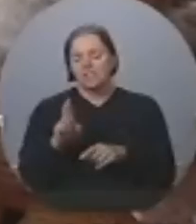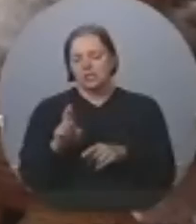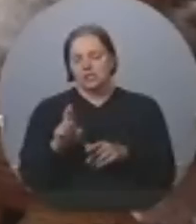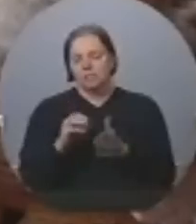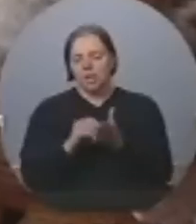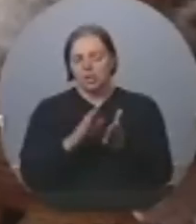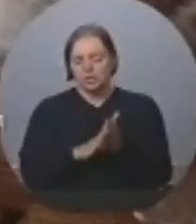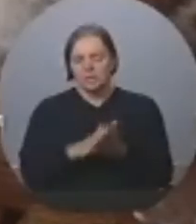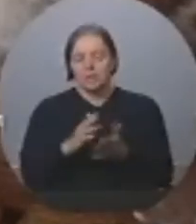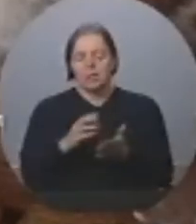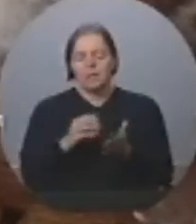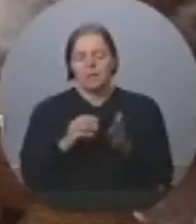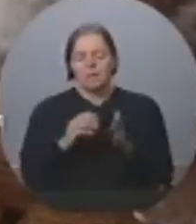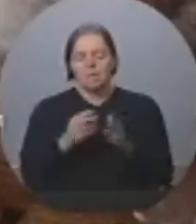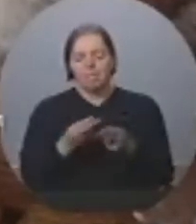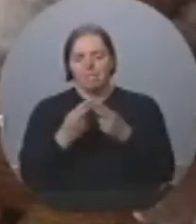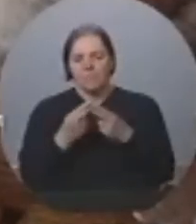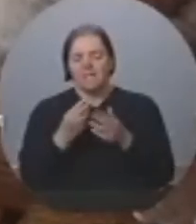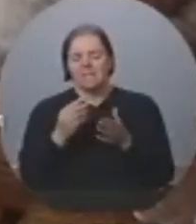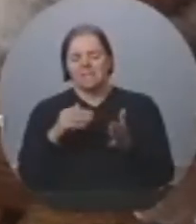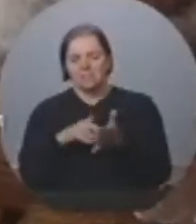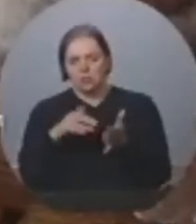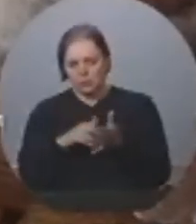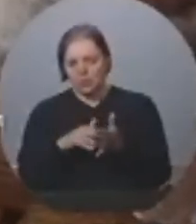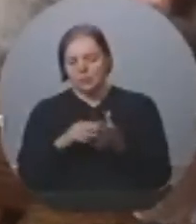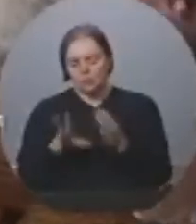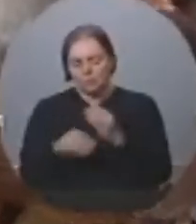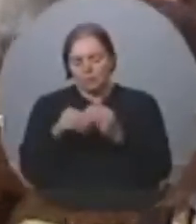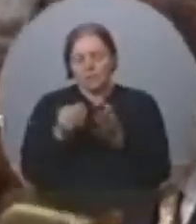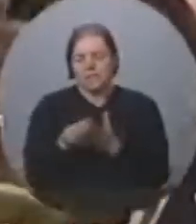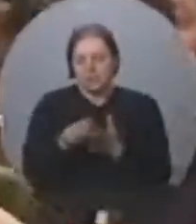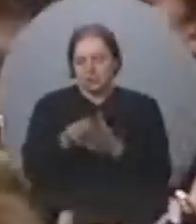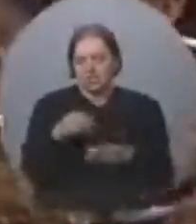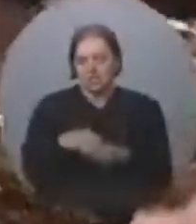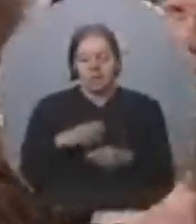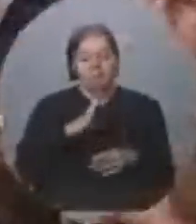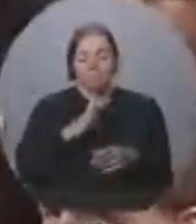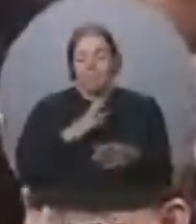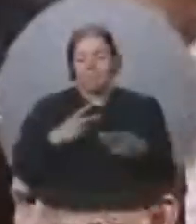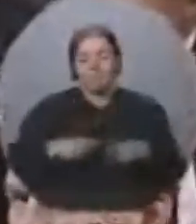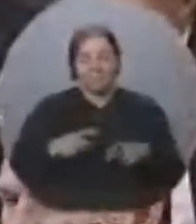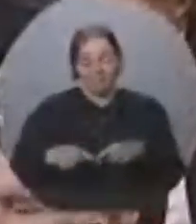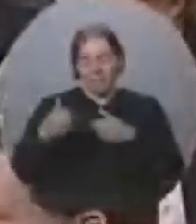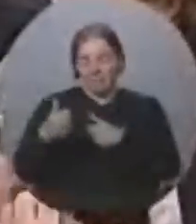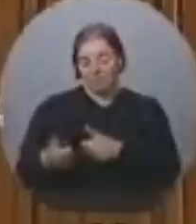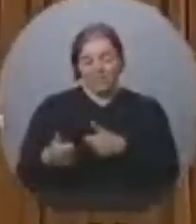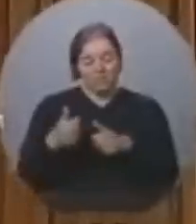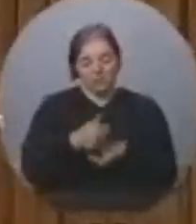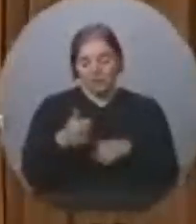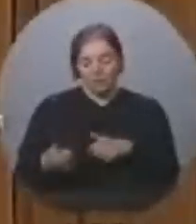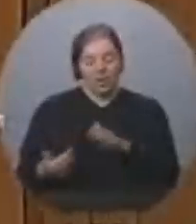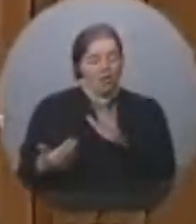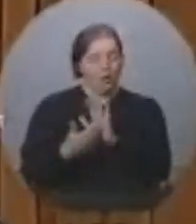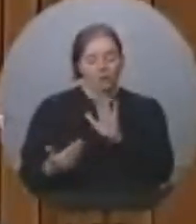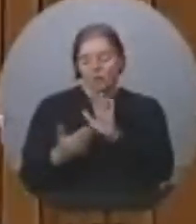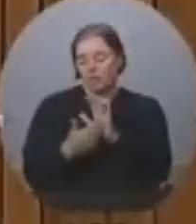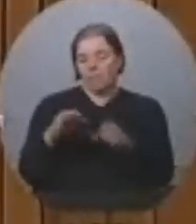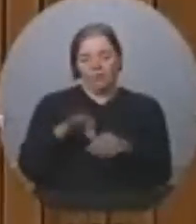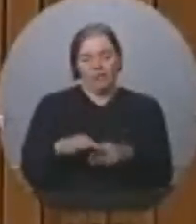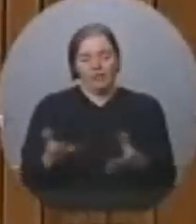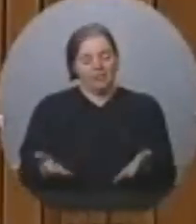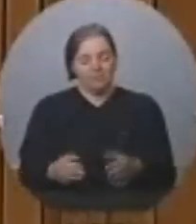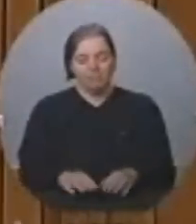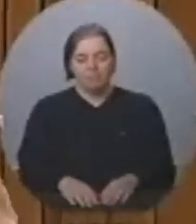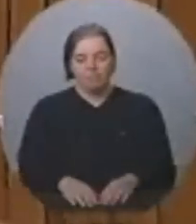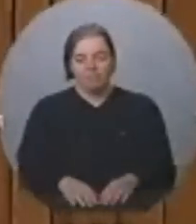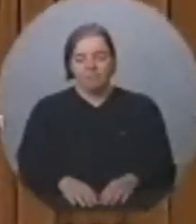every single one of those efforts to help students. And the Chambly-Burnoie. The Prime Minister